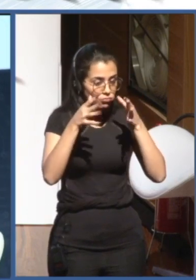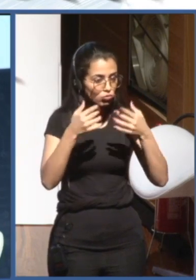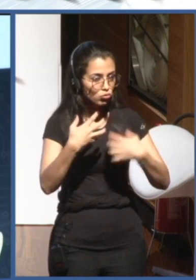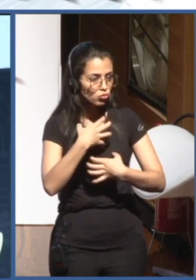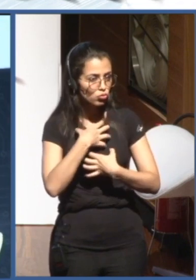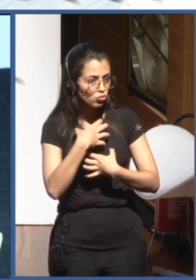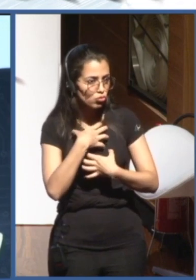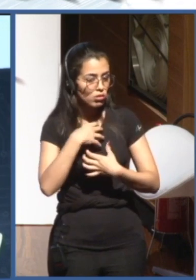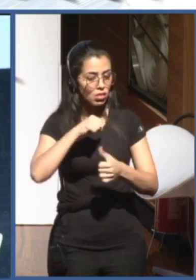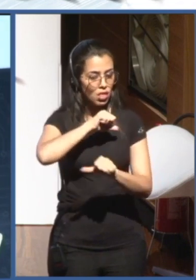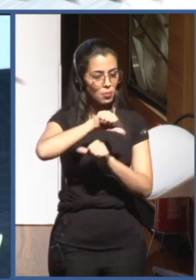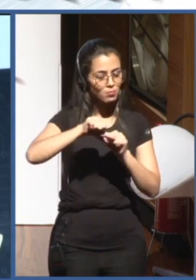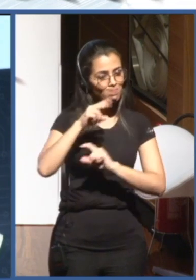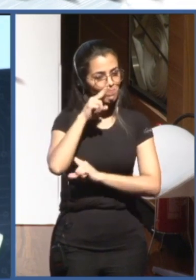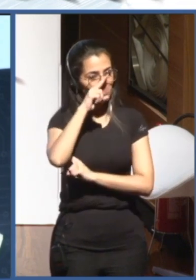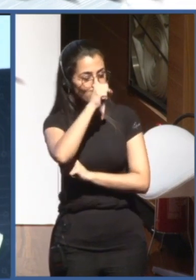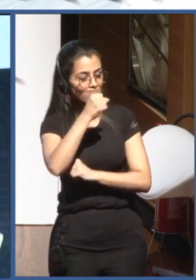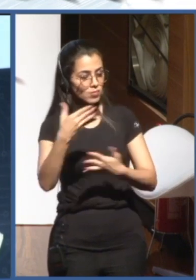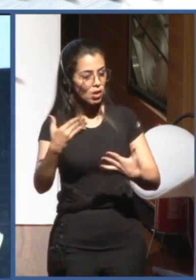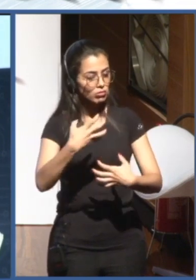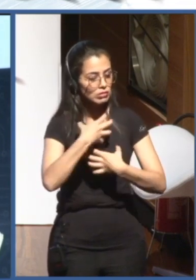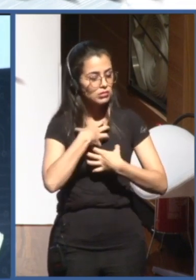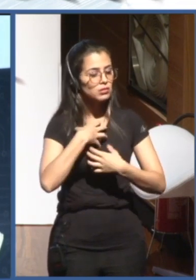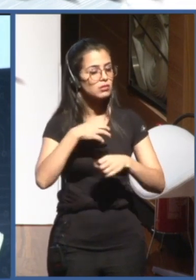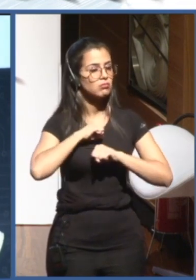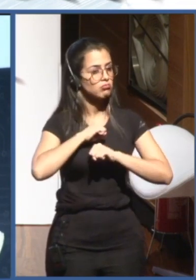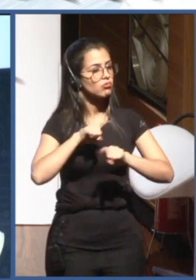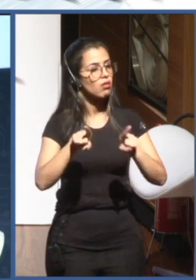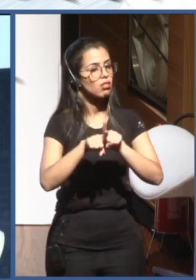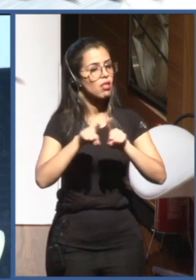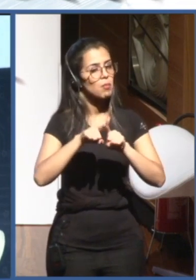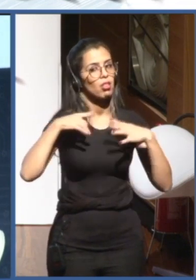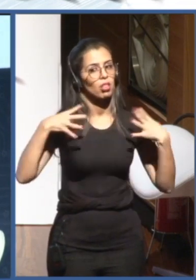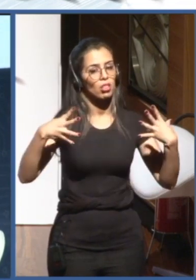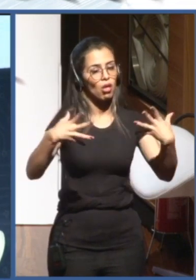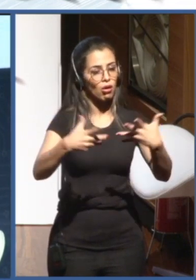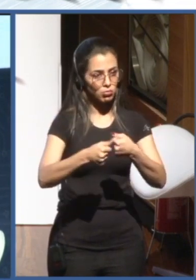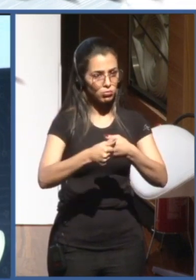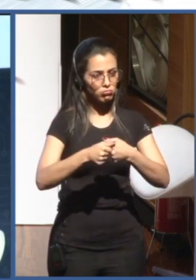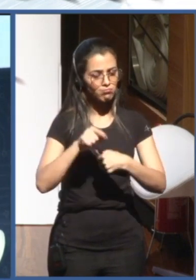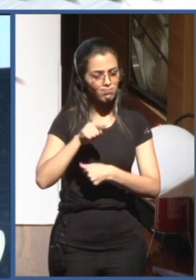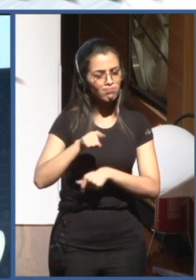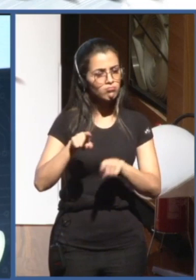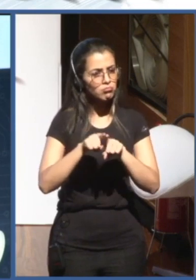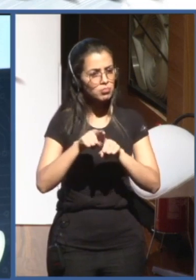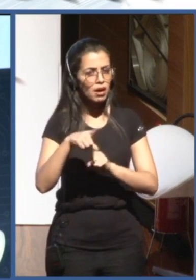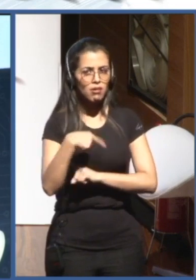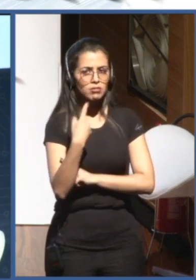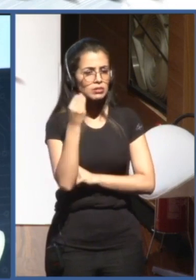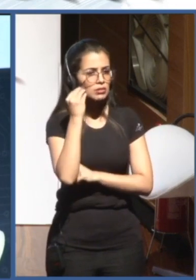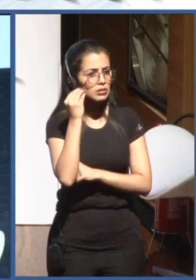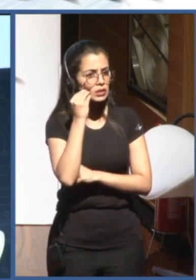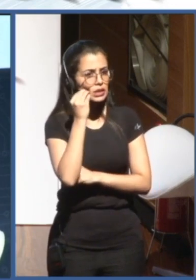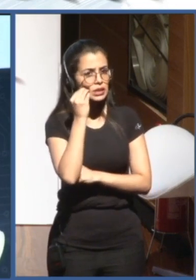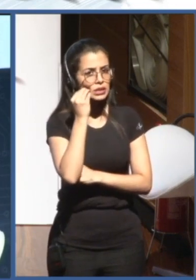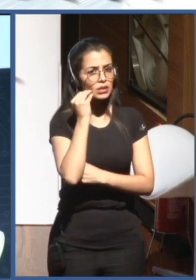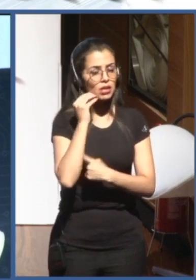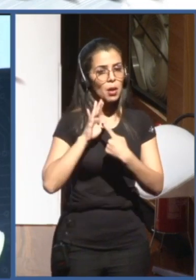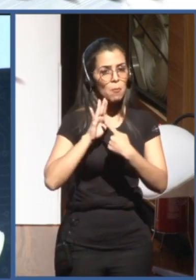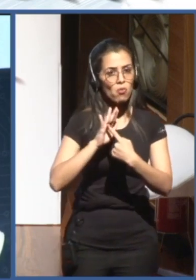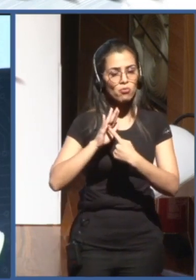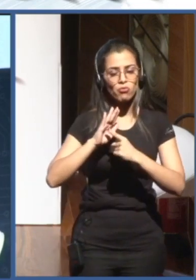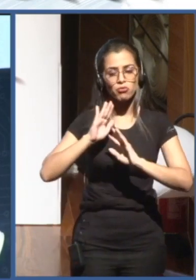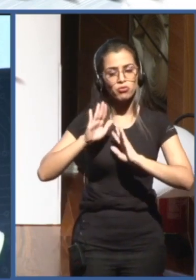Dr. affect us all, and in that sense, we consider elements that come from the development of technologies